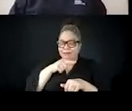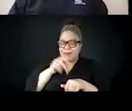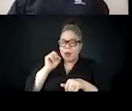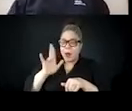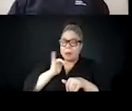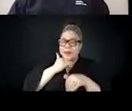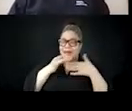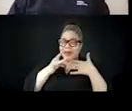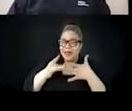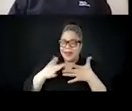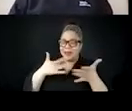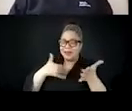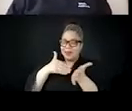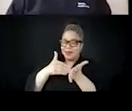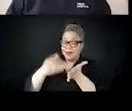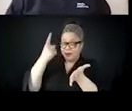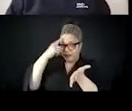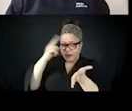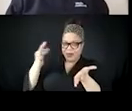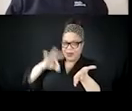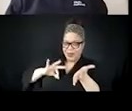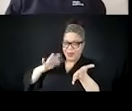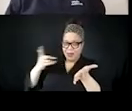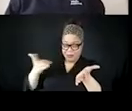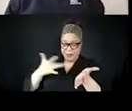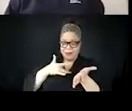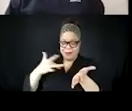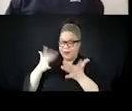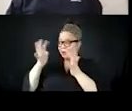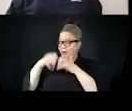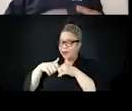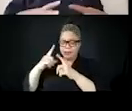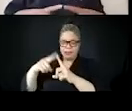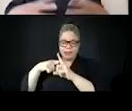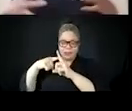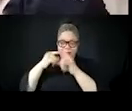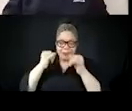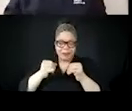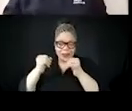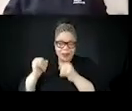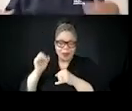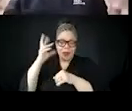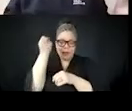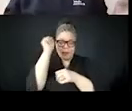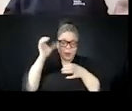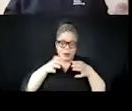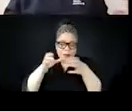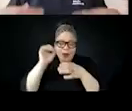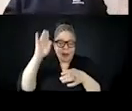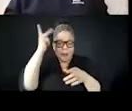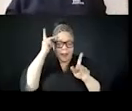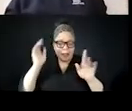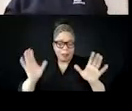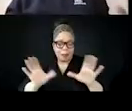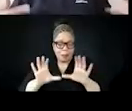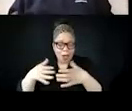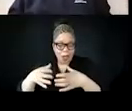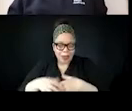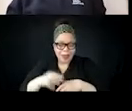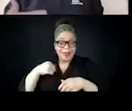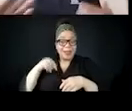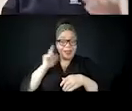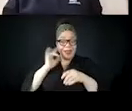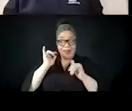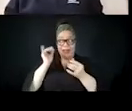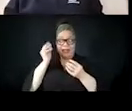think like the intention behind it is also really important. Like this information serves something, right? Like it serves an